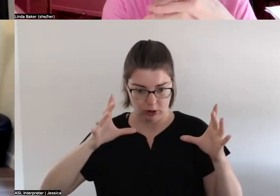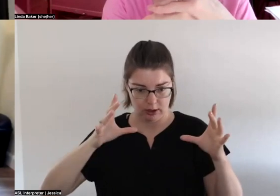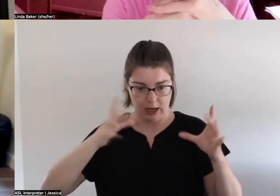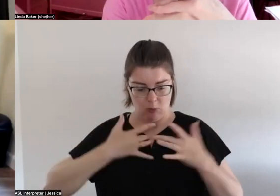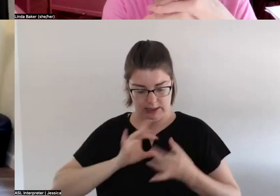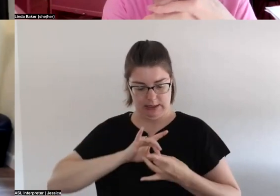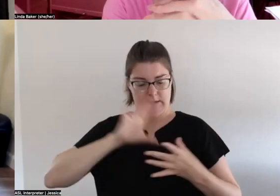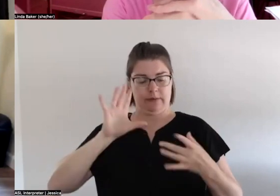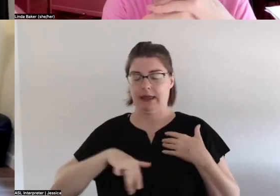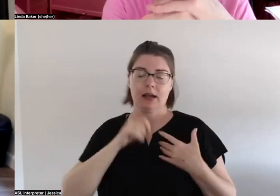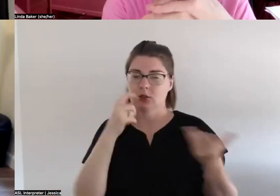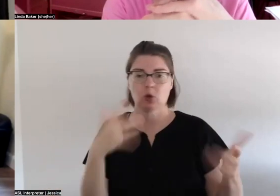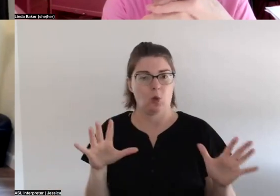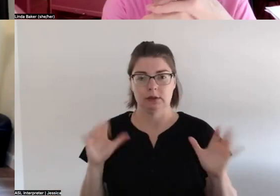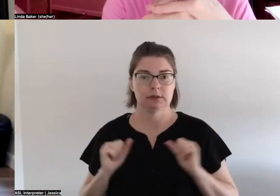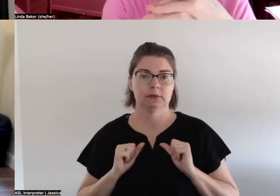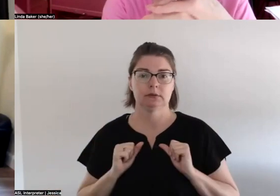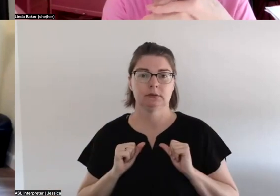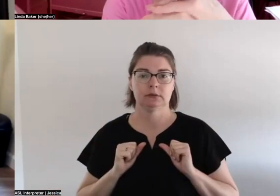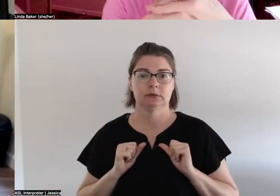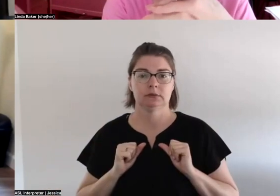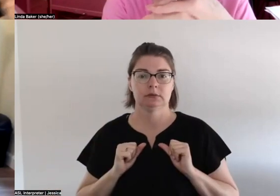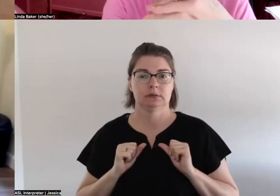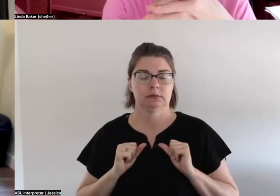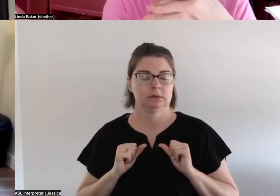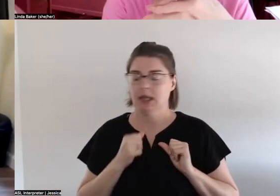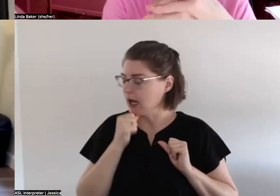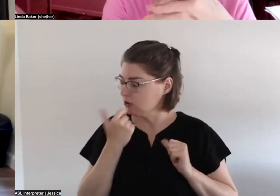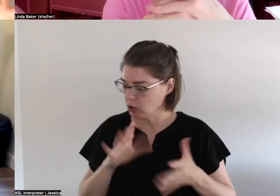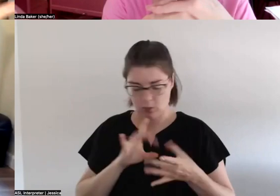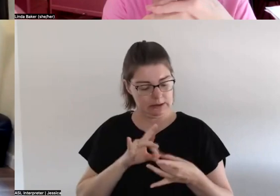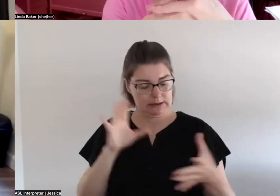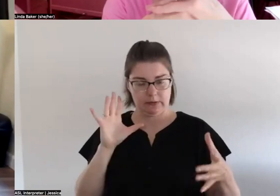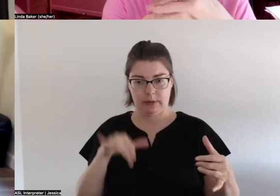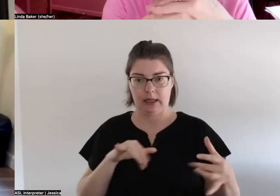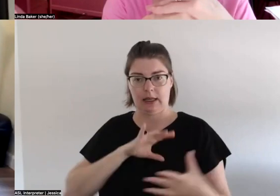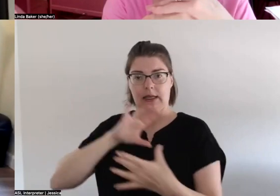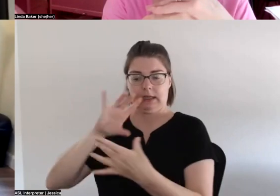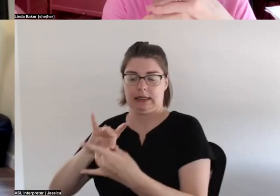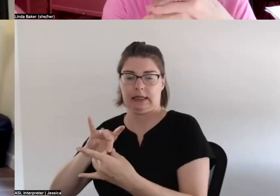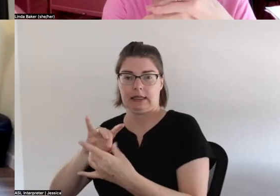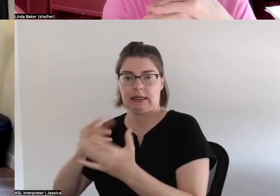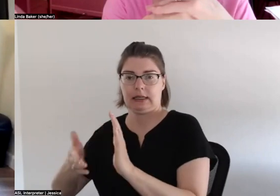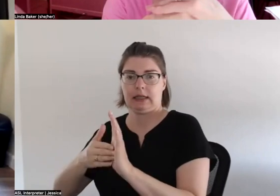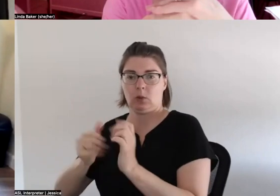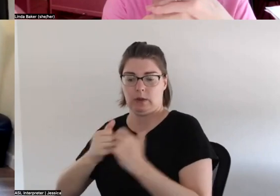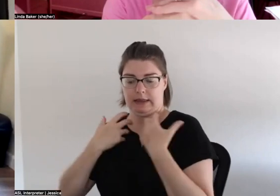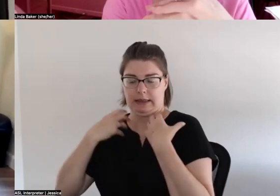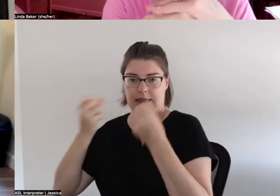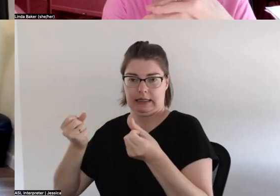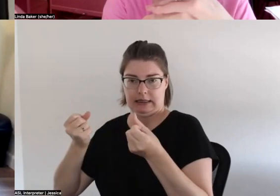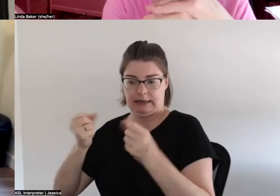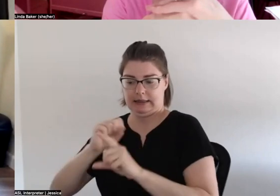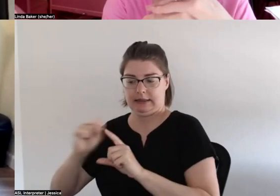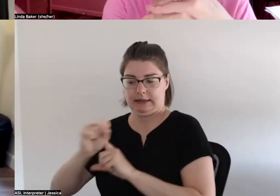i don't want to ever be disconnected from that and reconnected with the healing state that